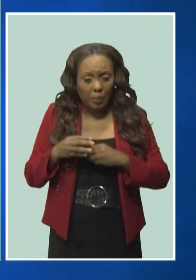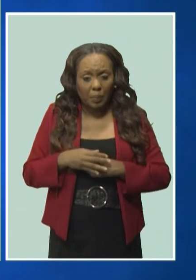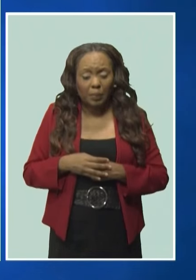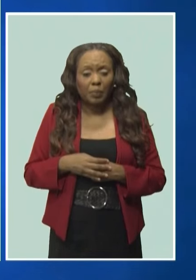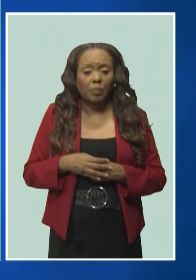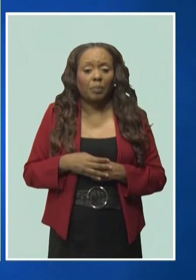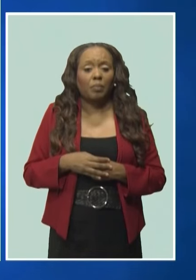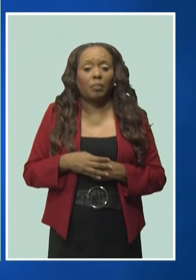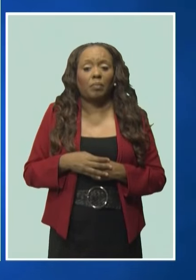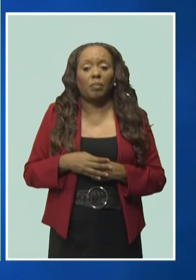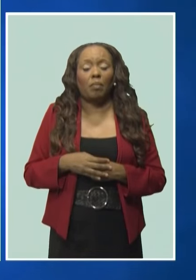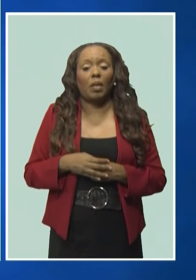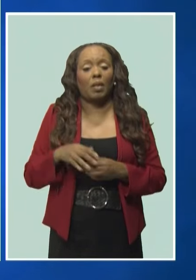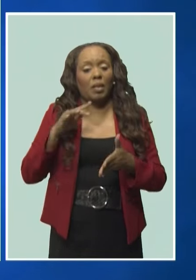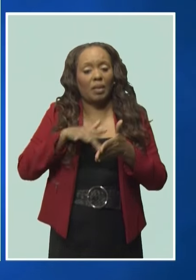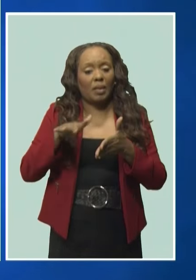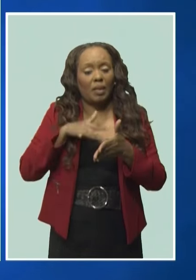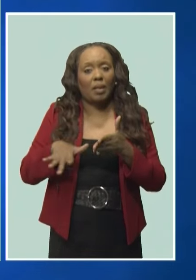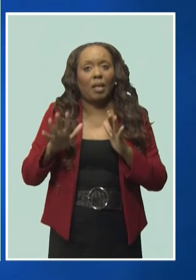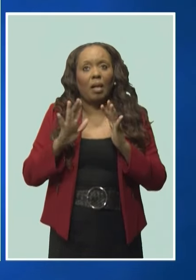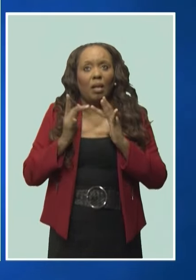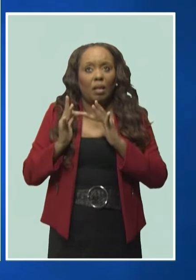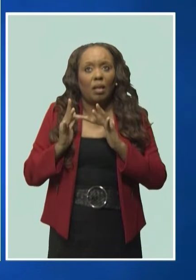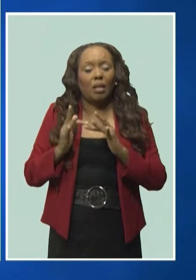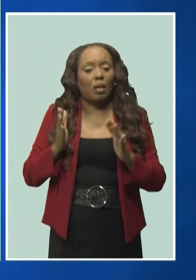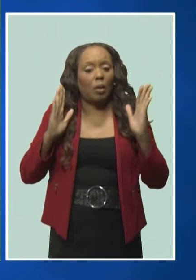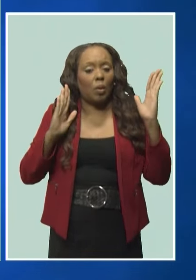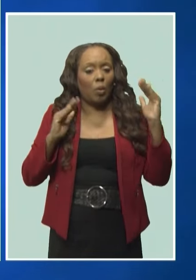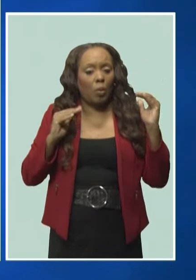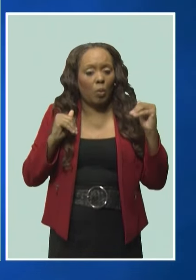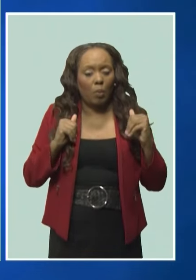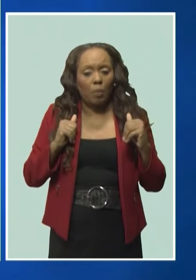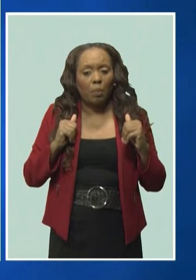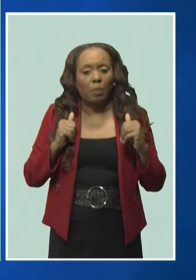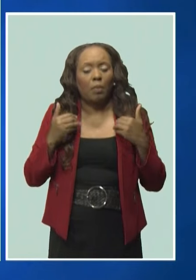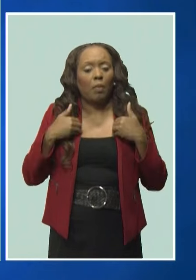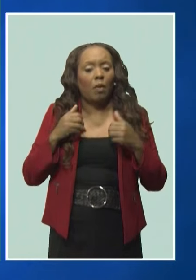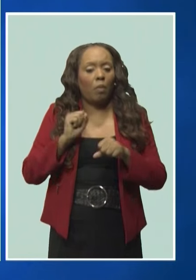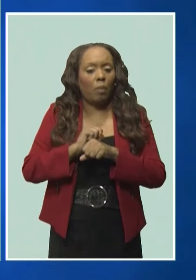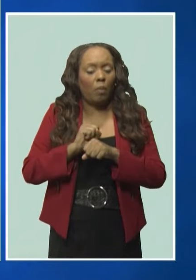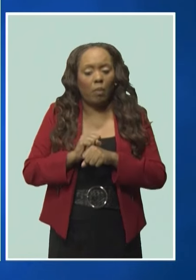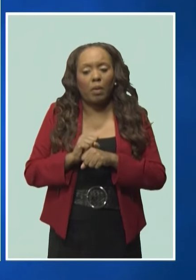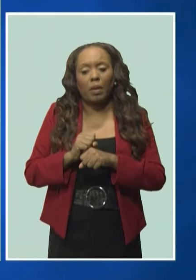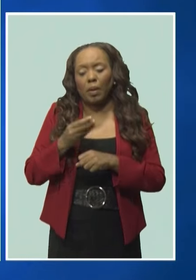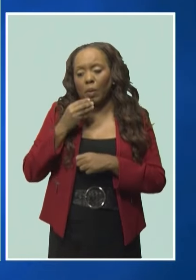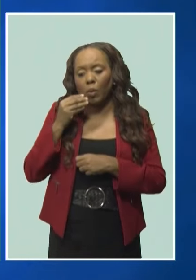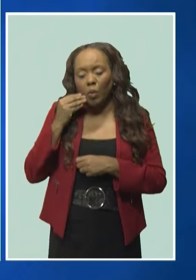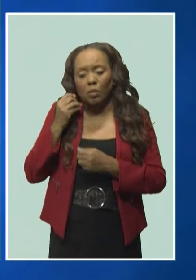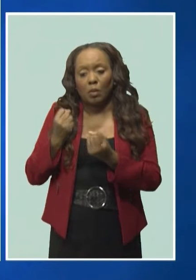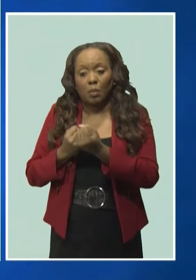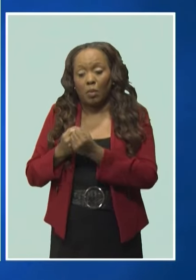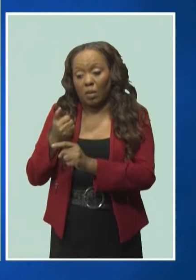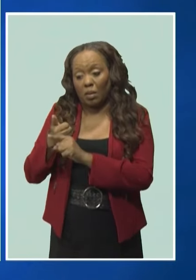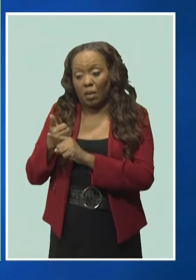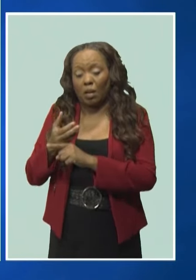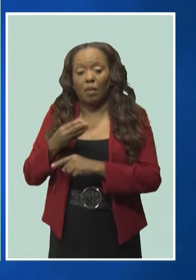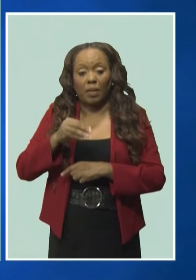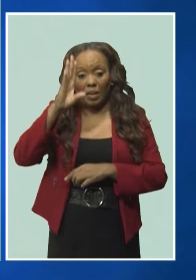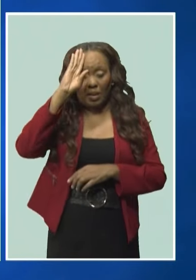a number of online courses with a hope of finding remote work to be able to support herself and her son.